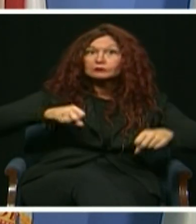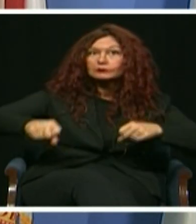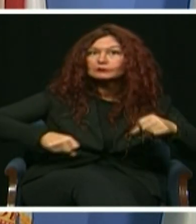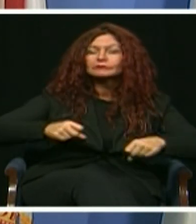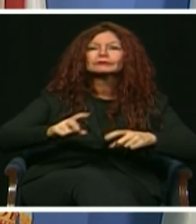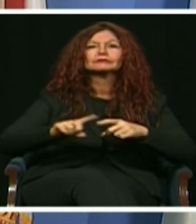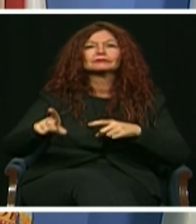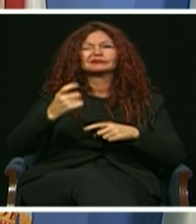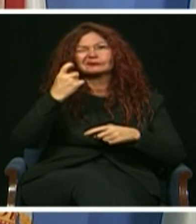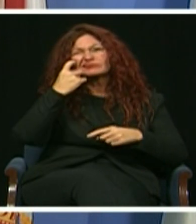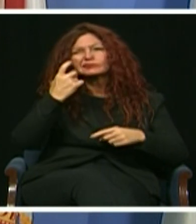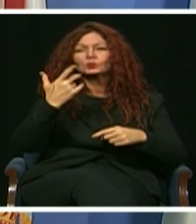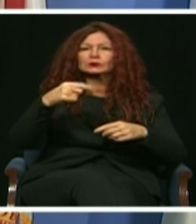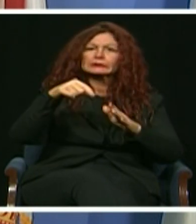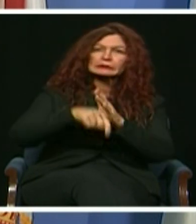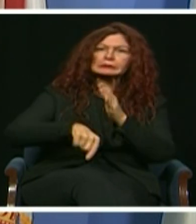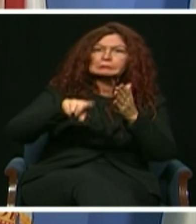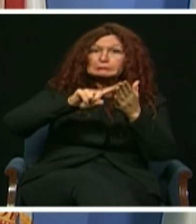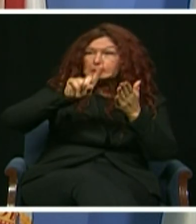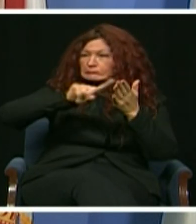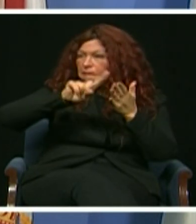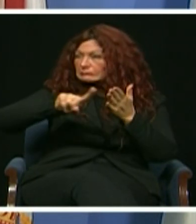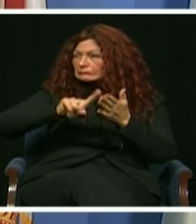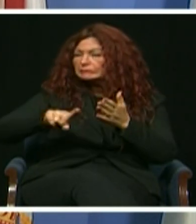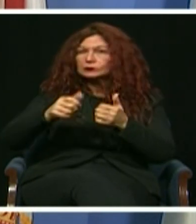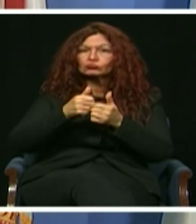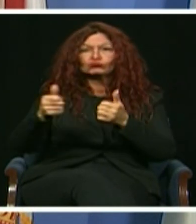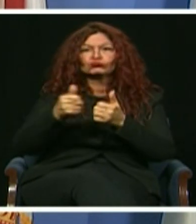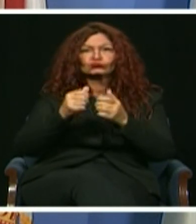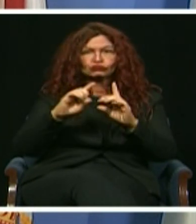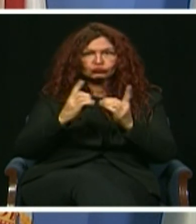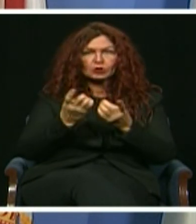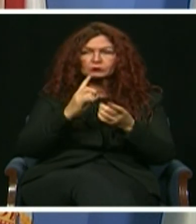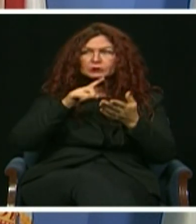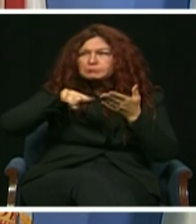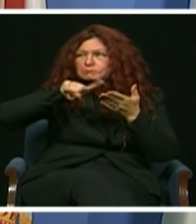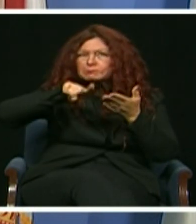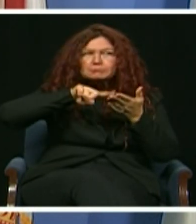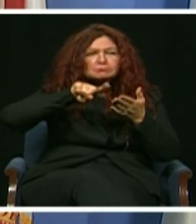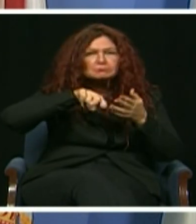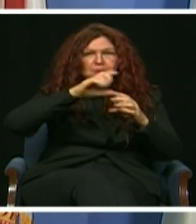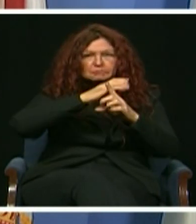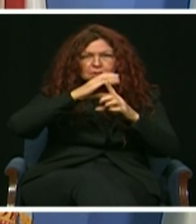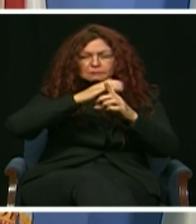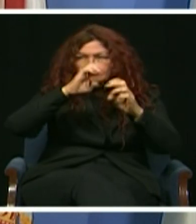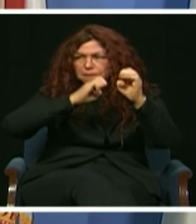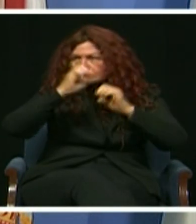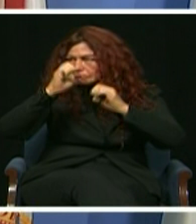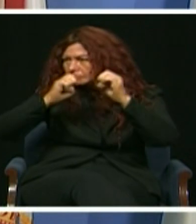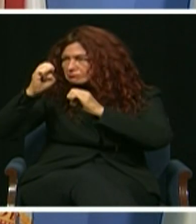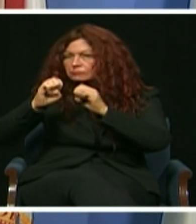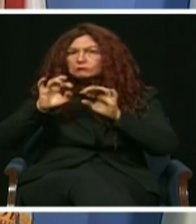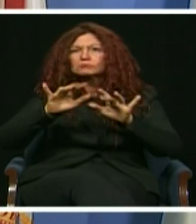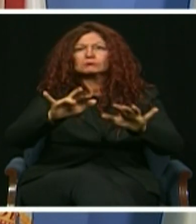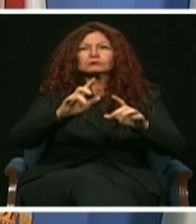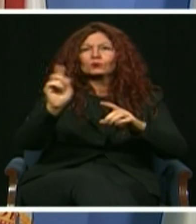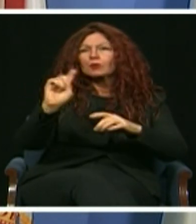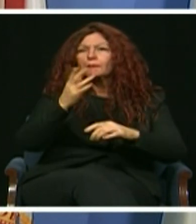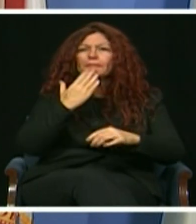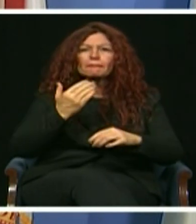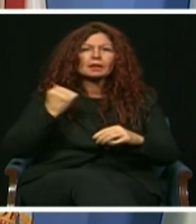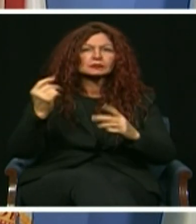Streets Collaborative Report, that's our Transportation Department, and we will be creating a Pedestrian-First Transportation Master Plan.